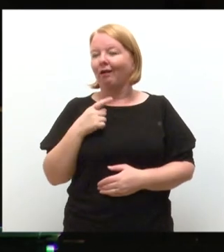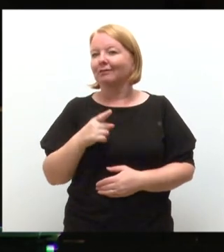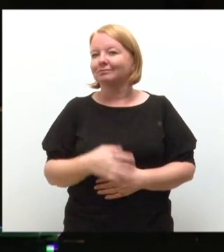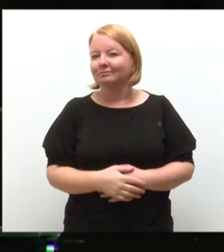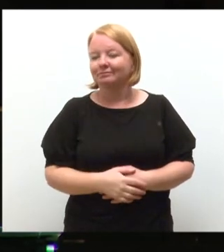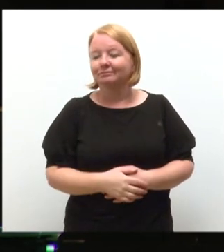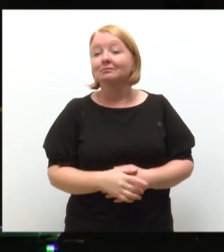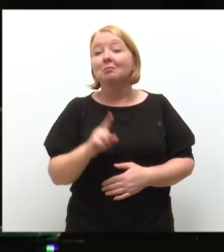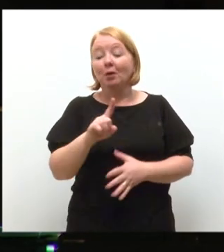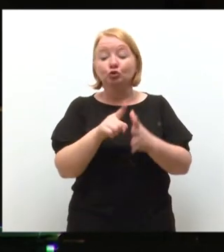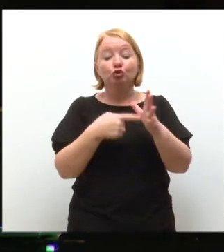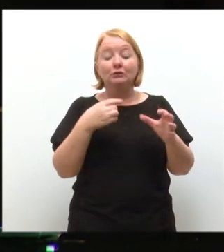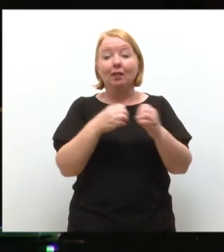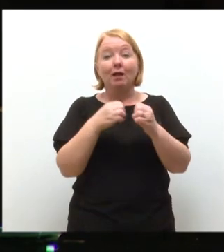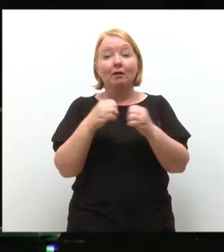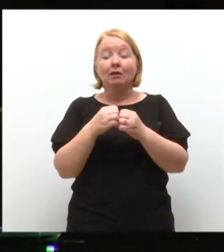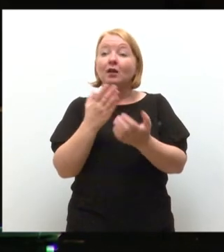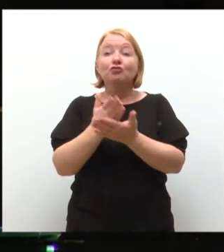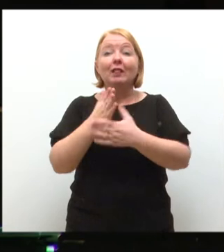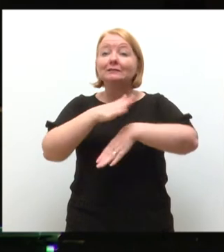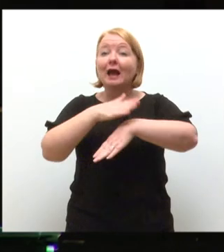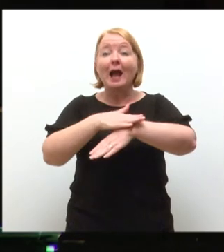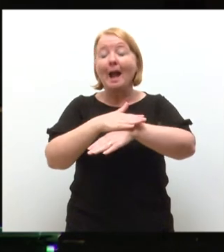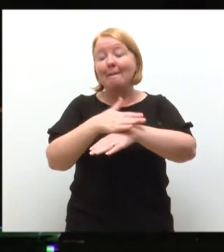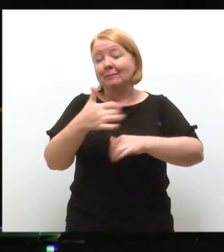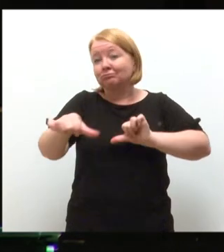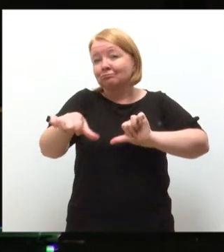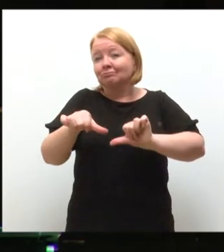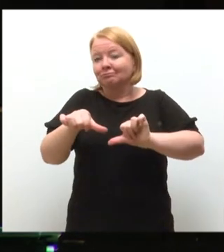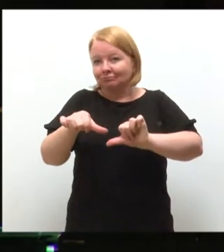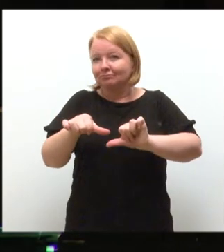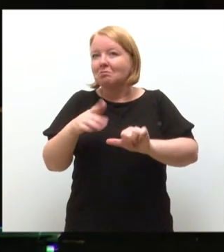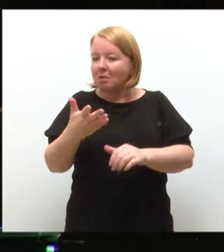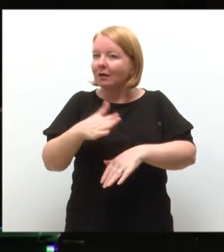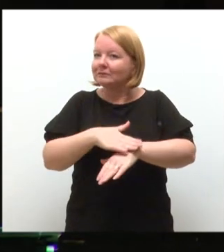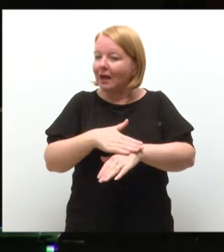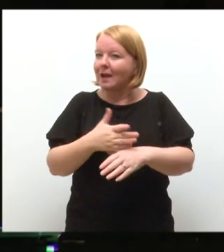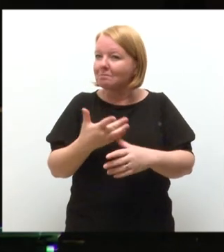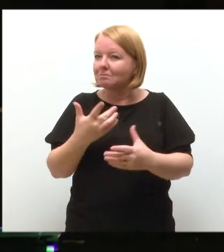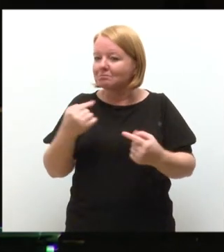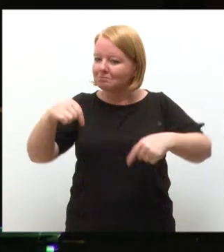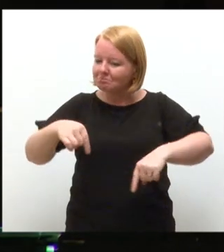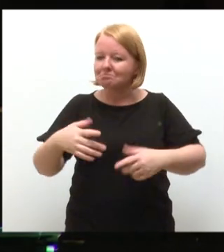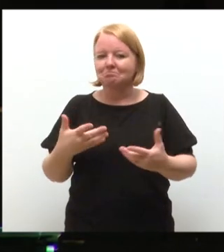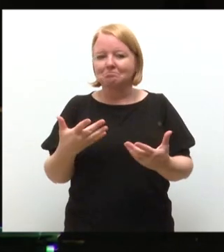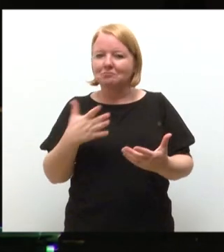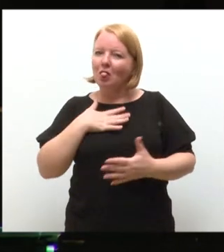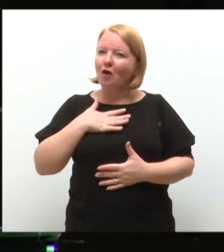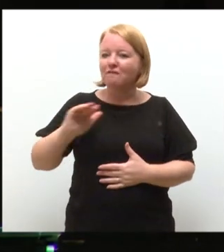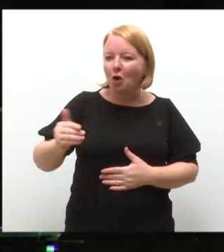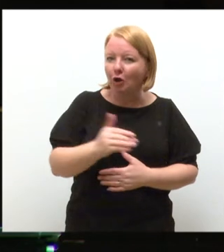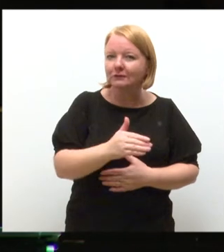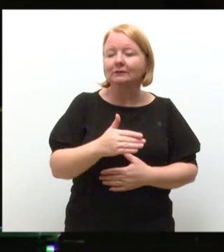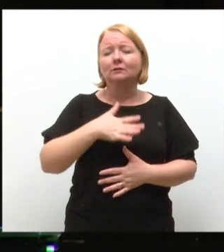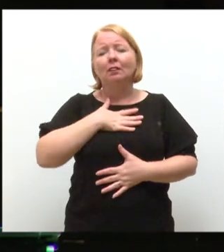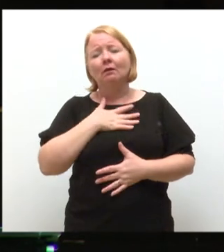Inevitably, Jocelyn does not have much spare time. However, in what little she has, she loves to garden, to listen to choral